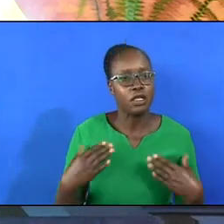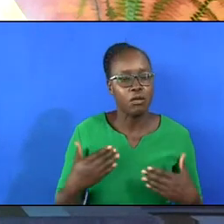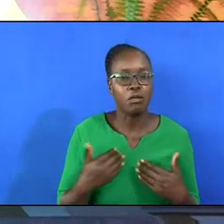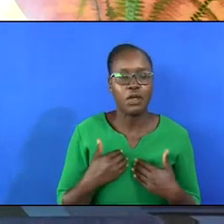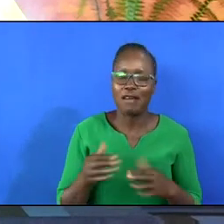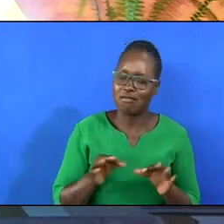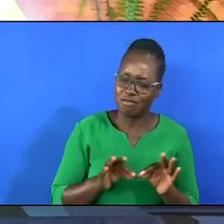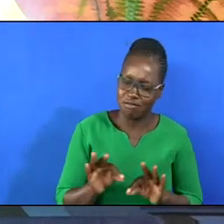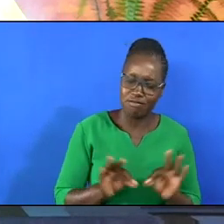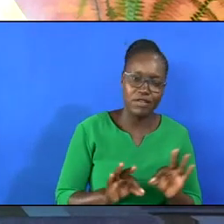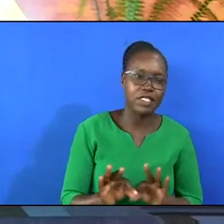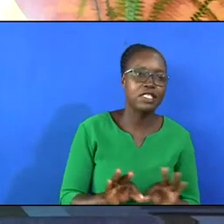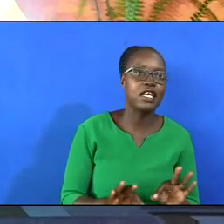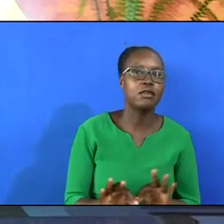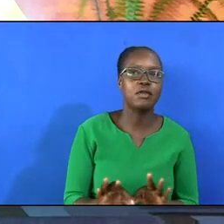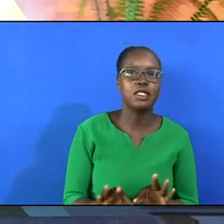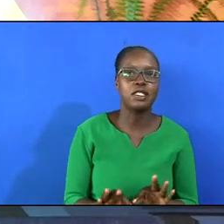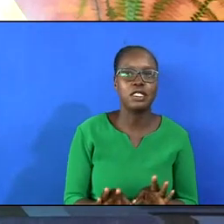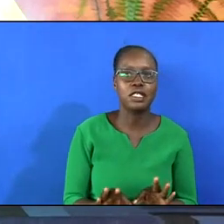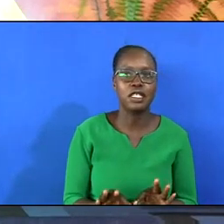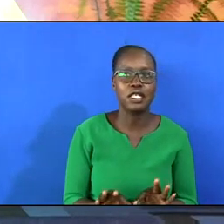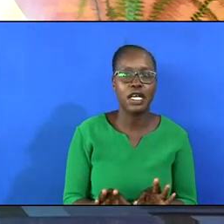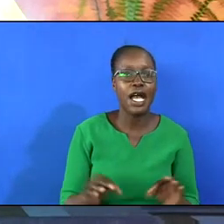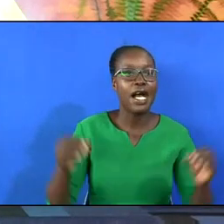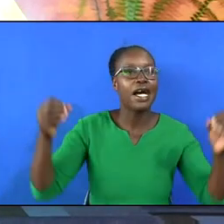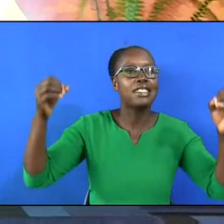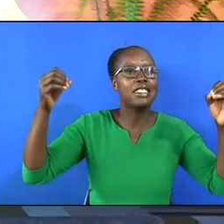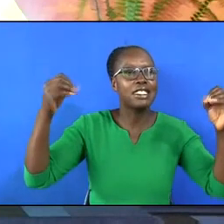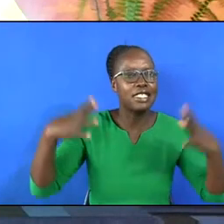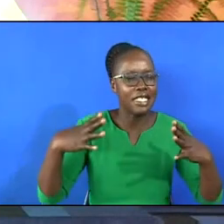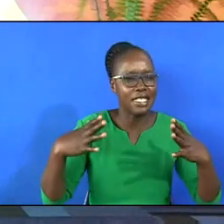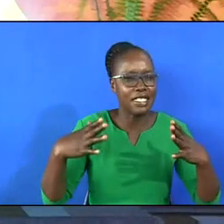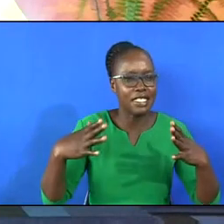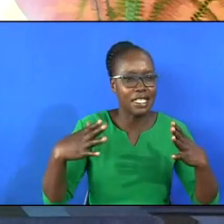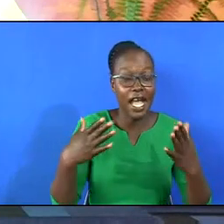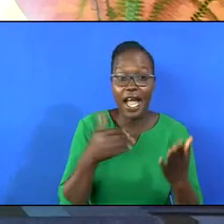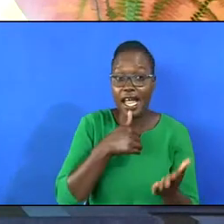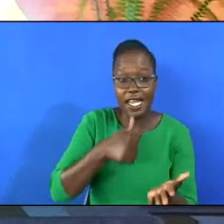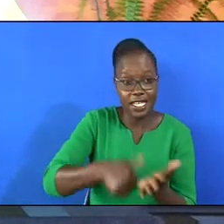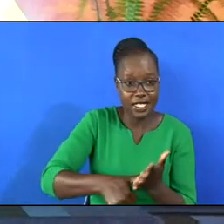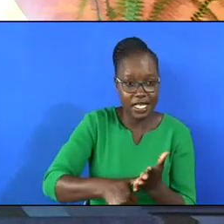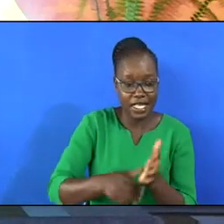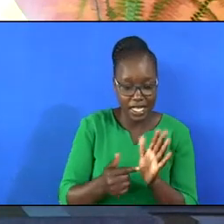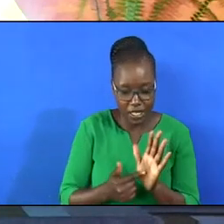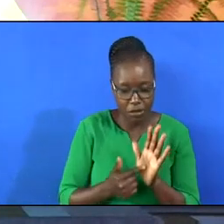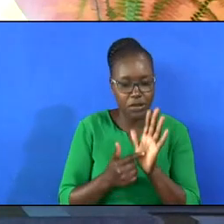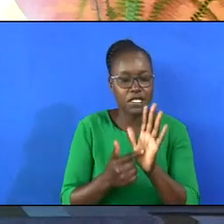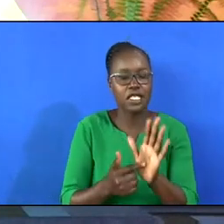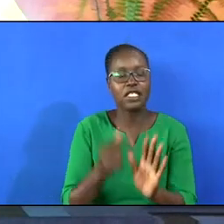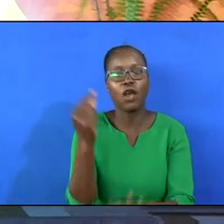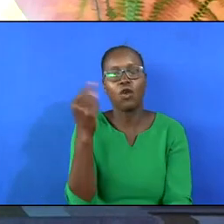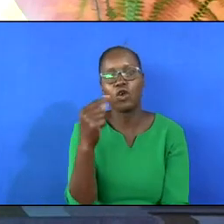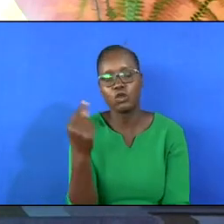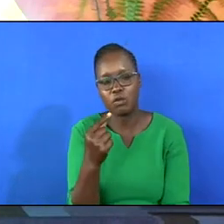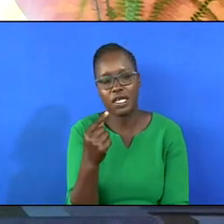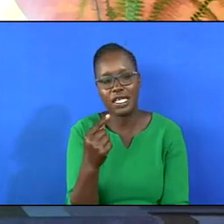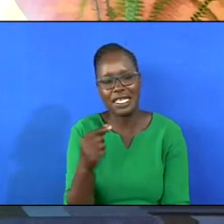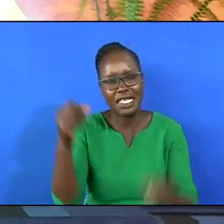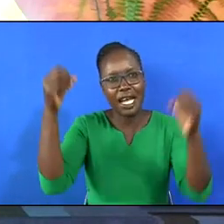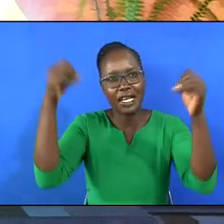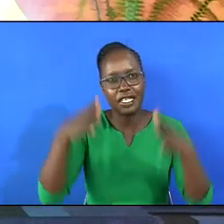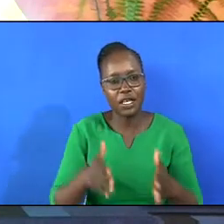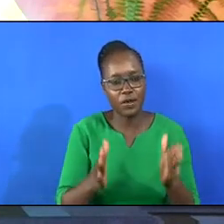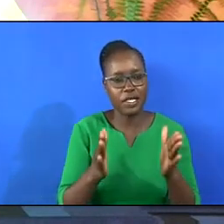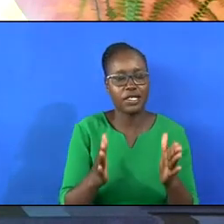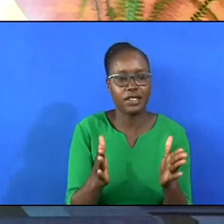described it as the clearest epistle that presents the gospel in a very clear